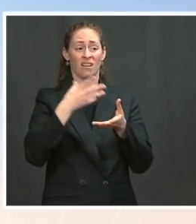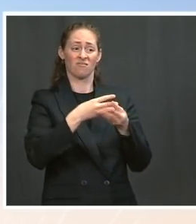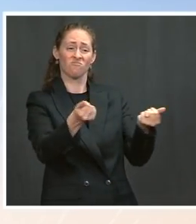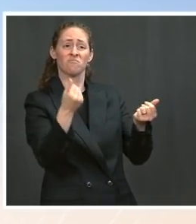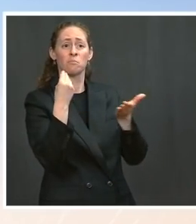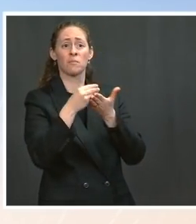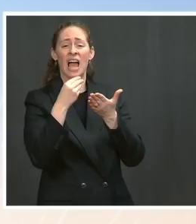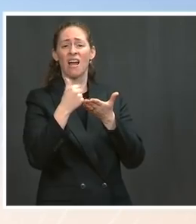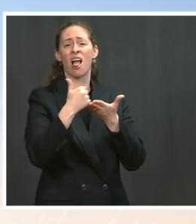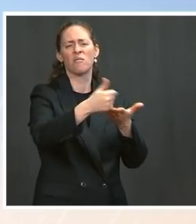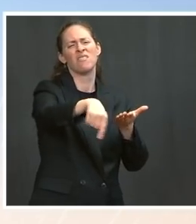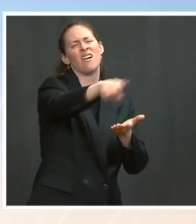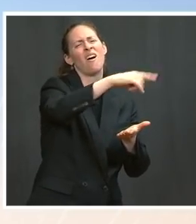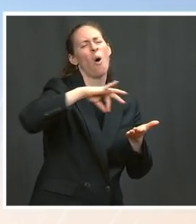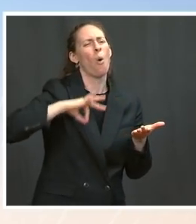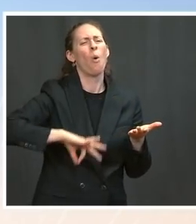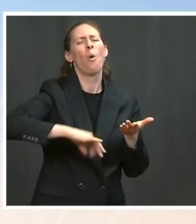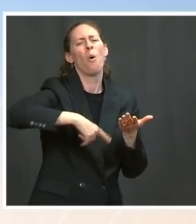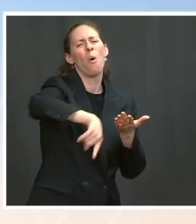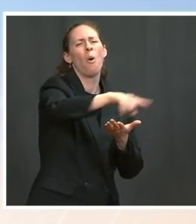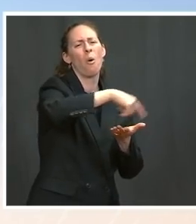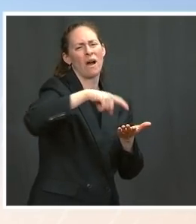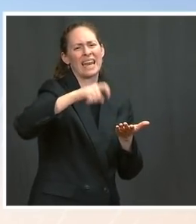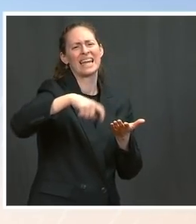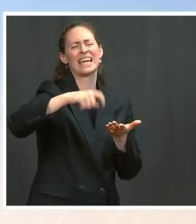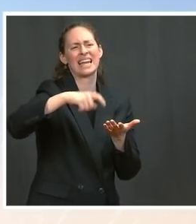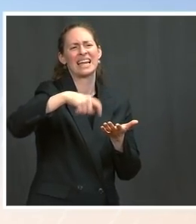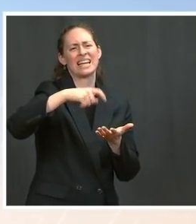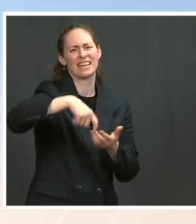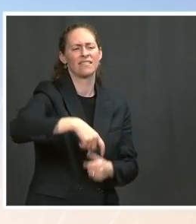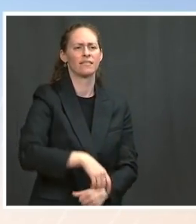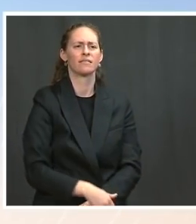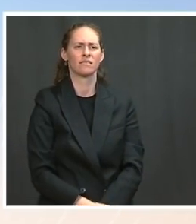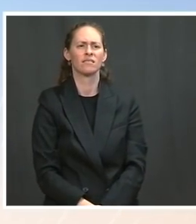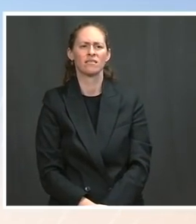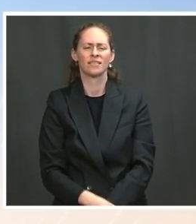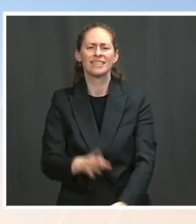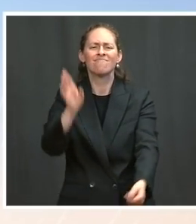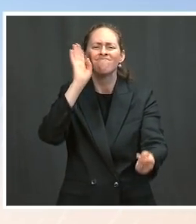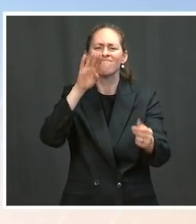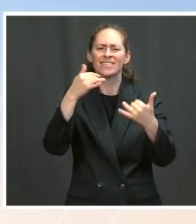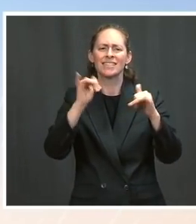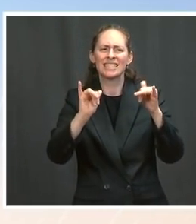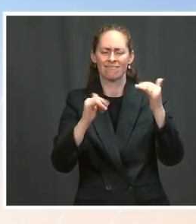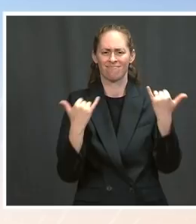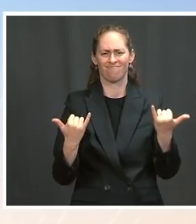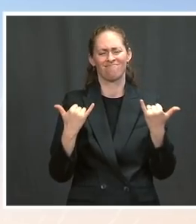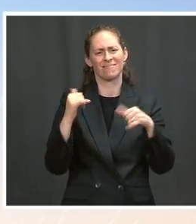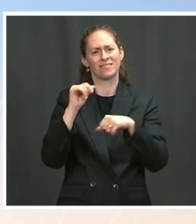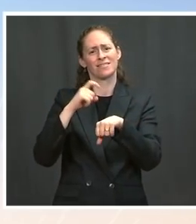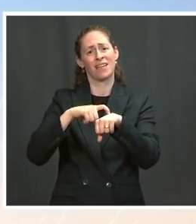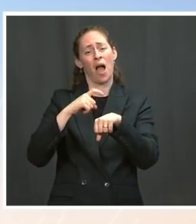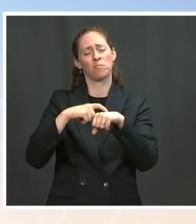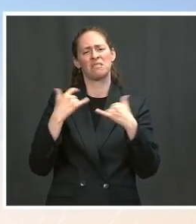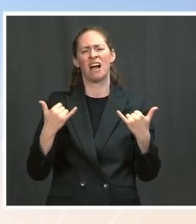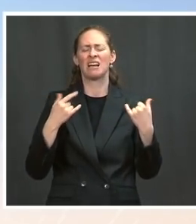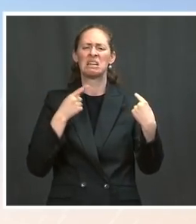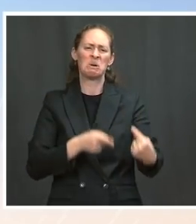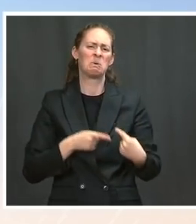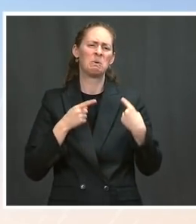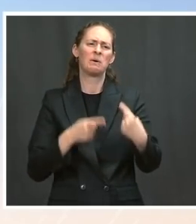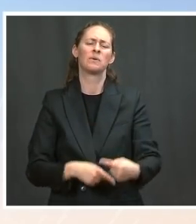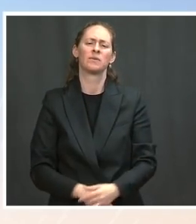work, to address what remains a challenging point in our economy. Go ahead, Colleen. The Given the